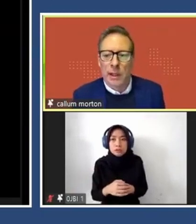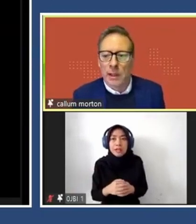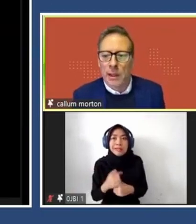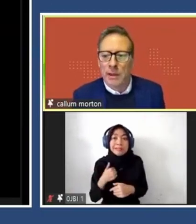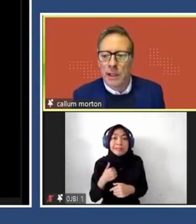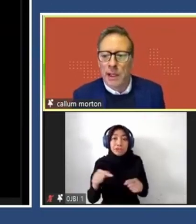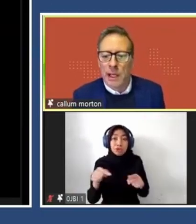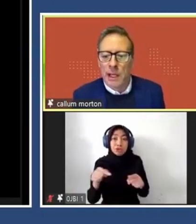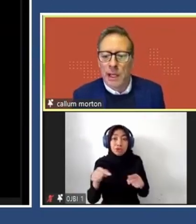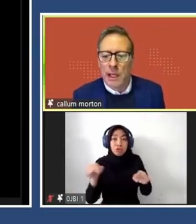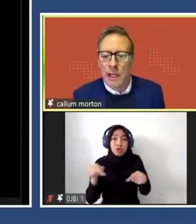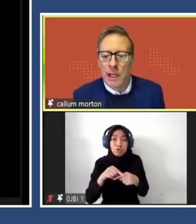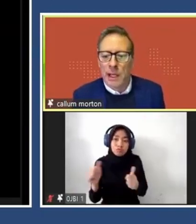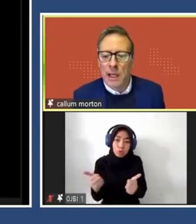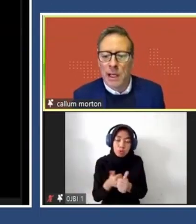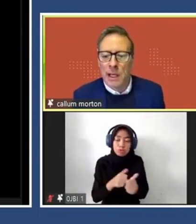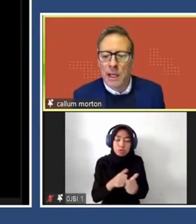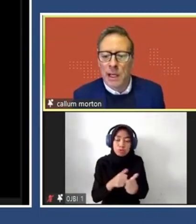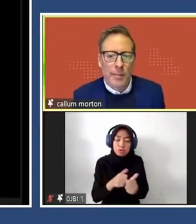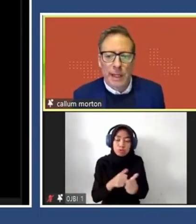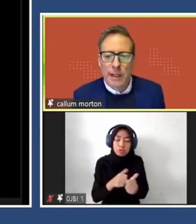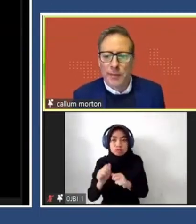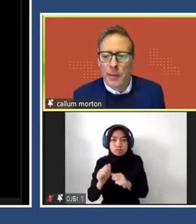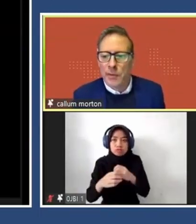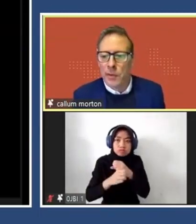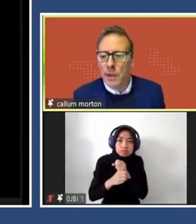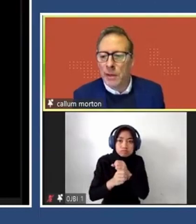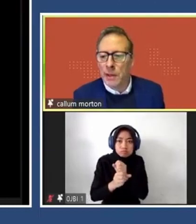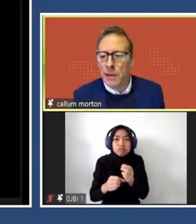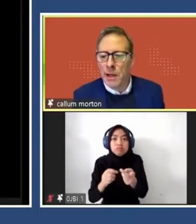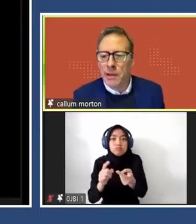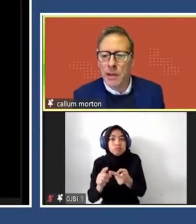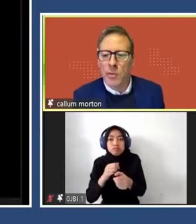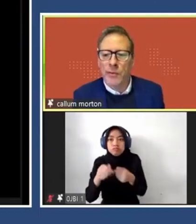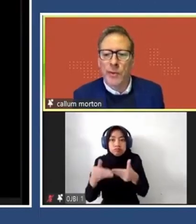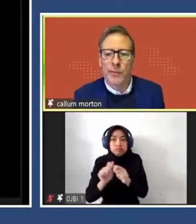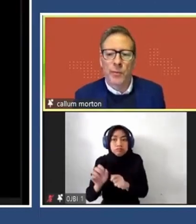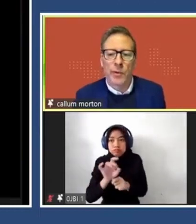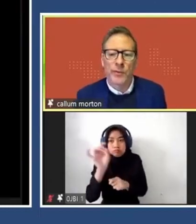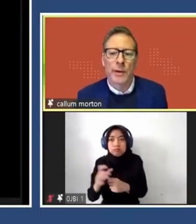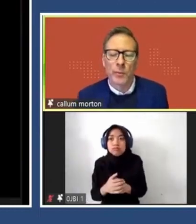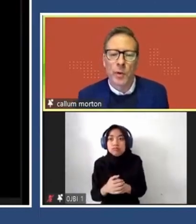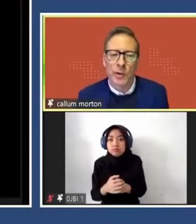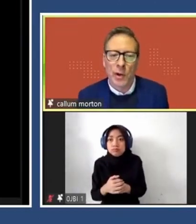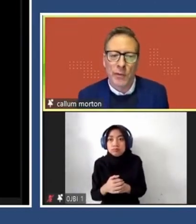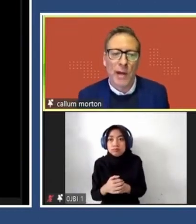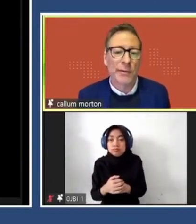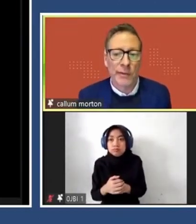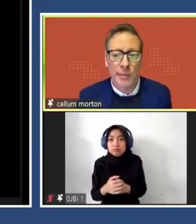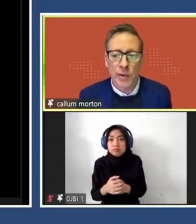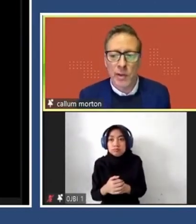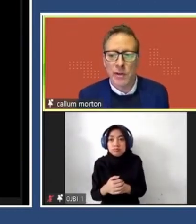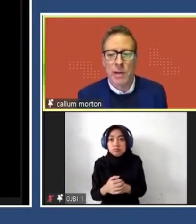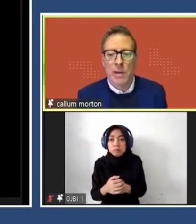and in the lab over the time. Many, most of whom, as I said, are architects. We've worked on